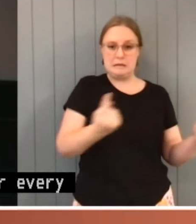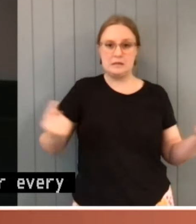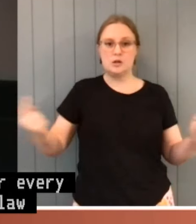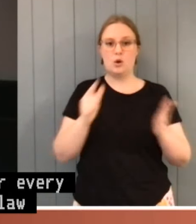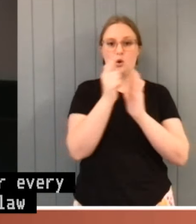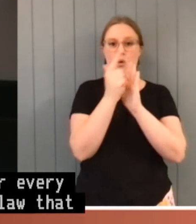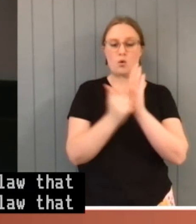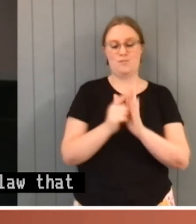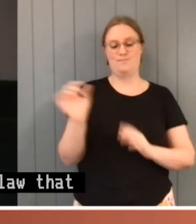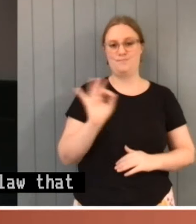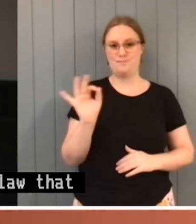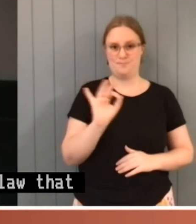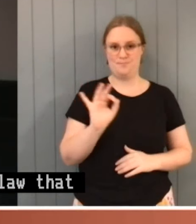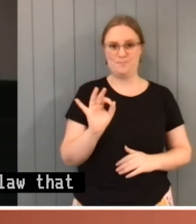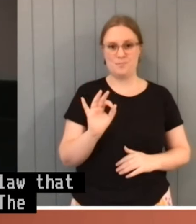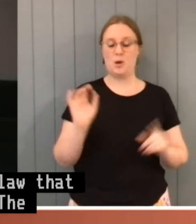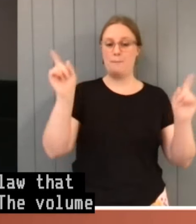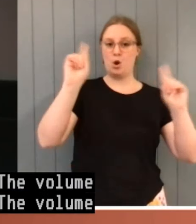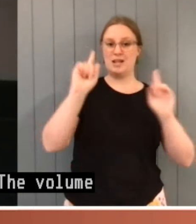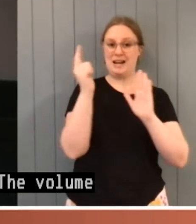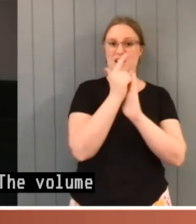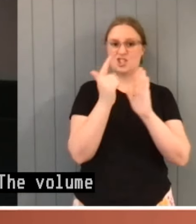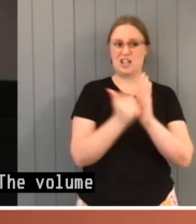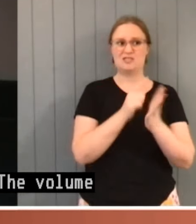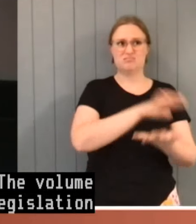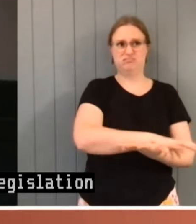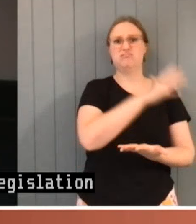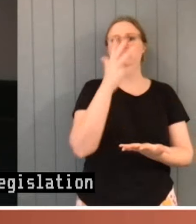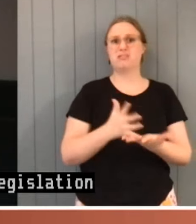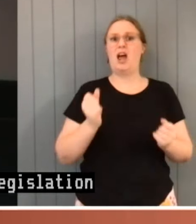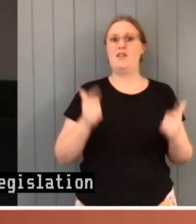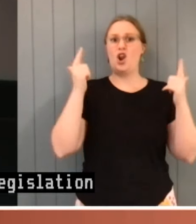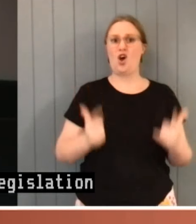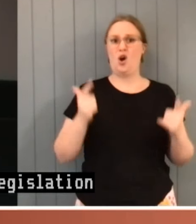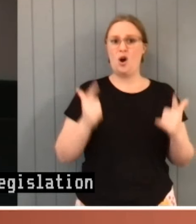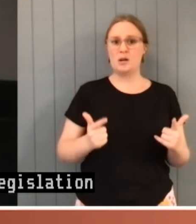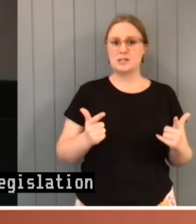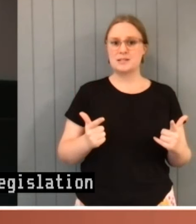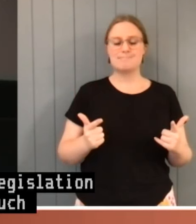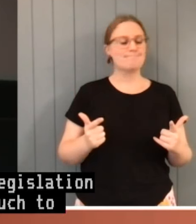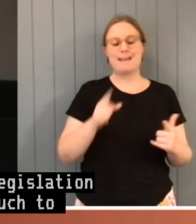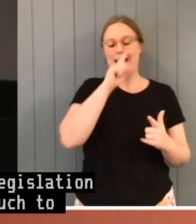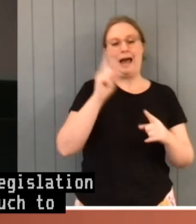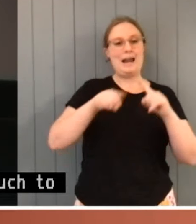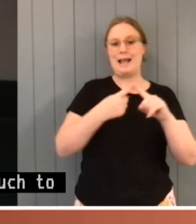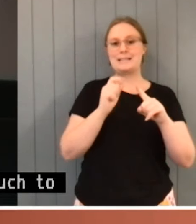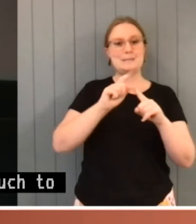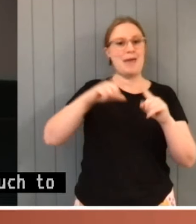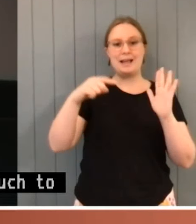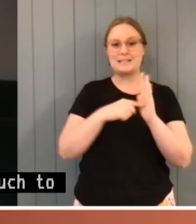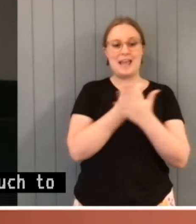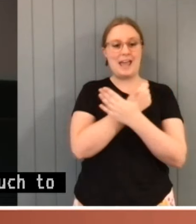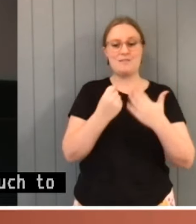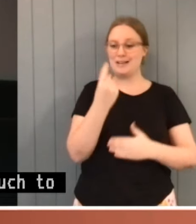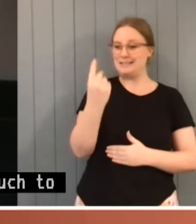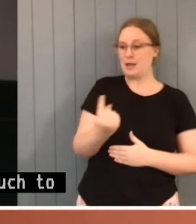of modern legislation is that it is simply too much to expect that every member of parliament will have mastered the detail of every